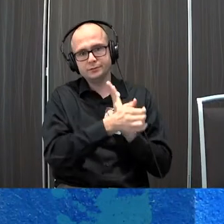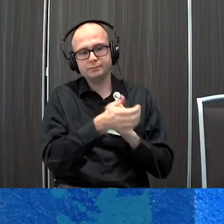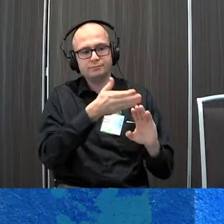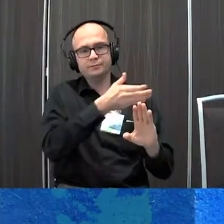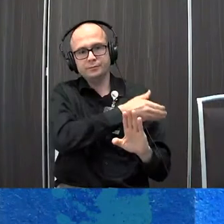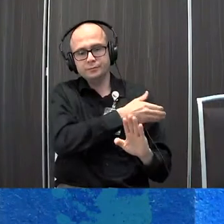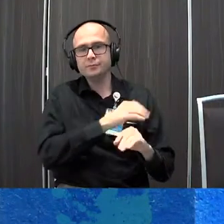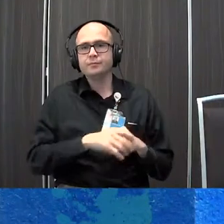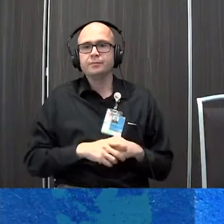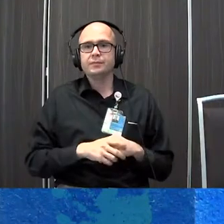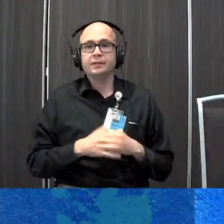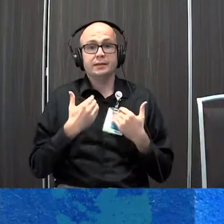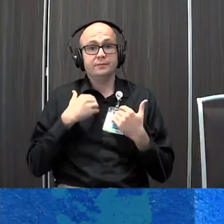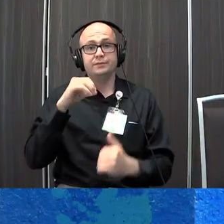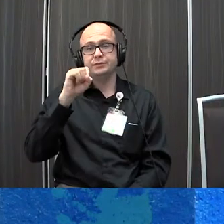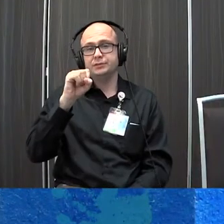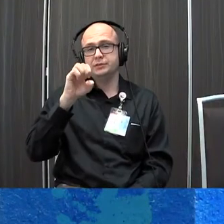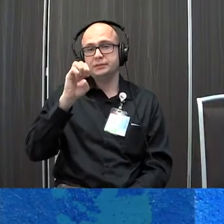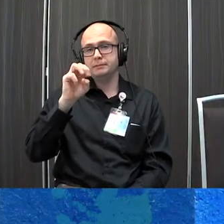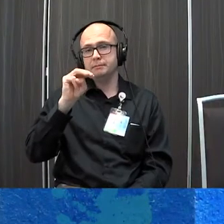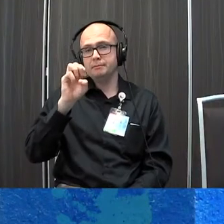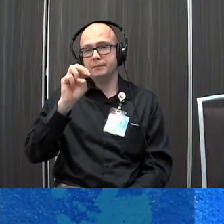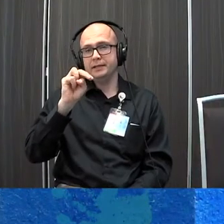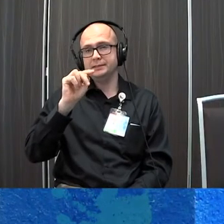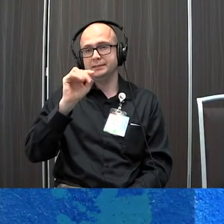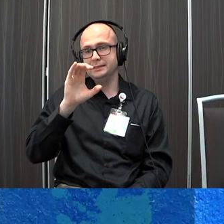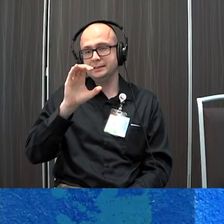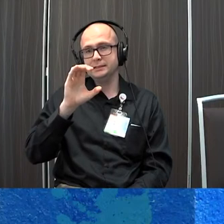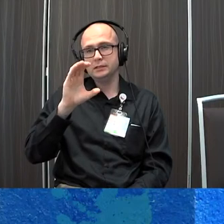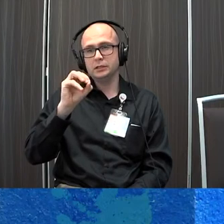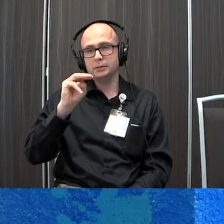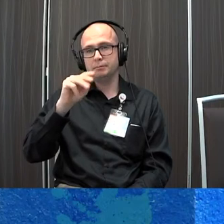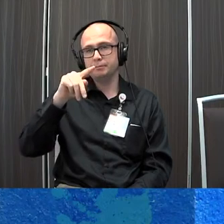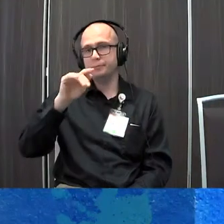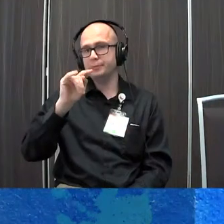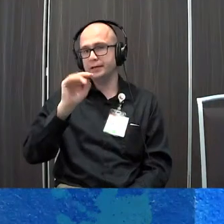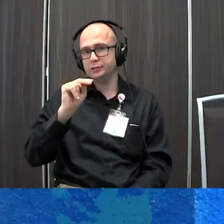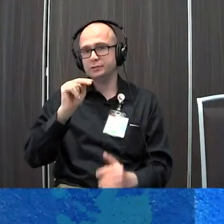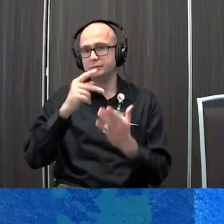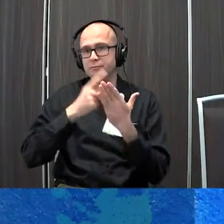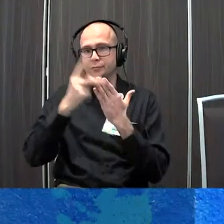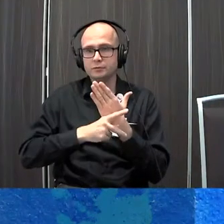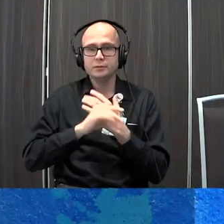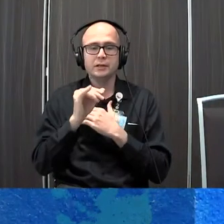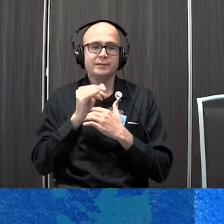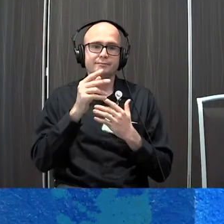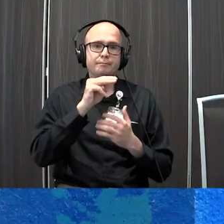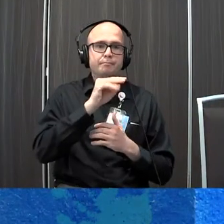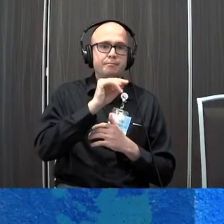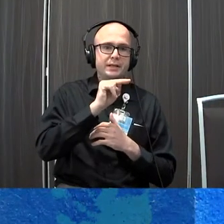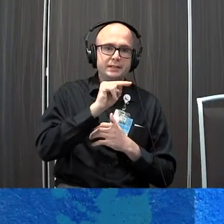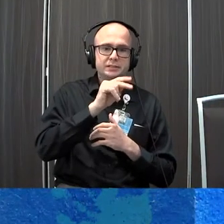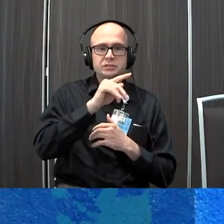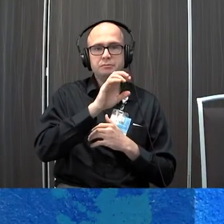there are also semantic compaction programs so these programs would include programs like Minspeak, Unity,